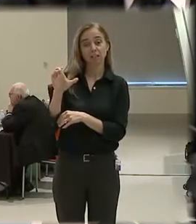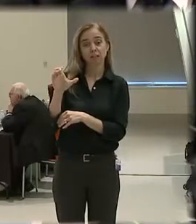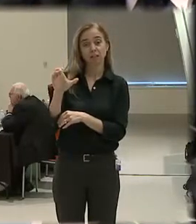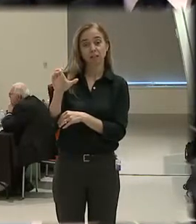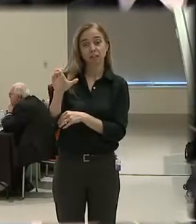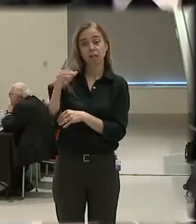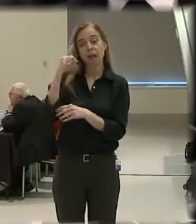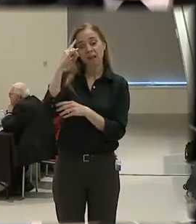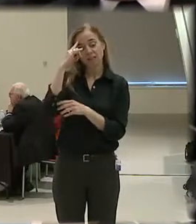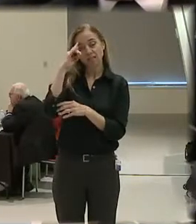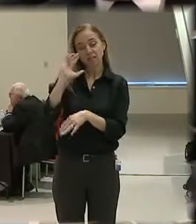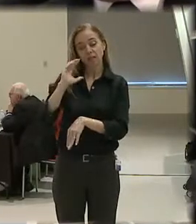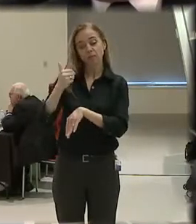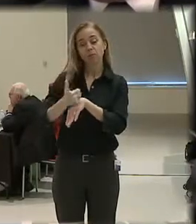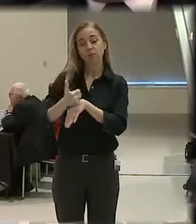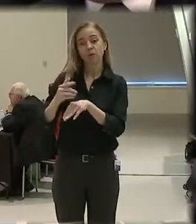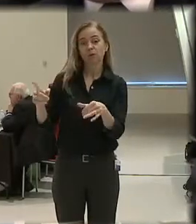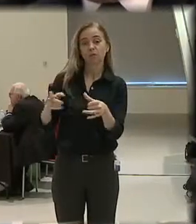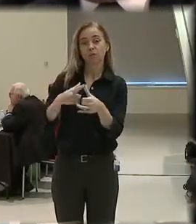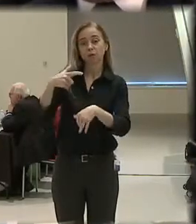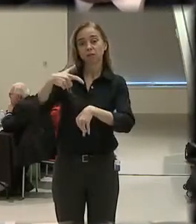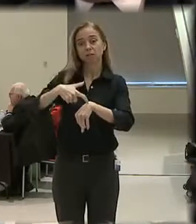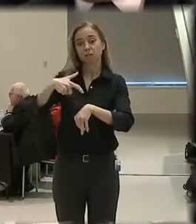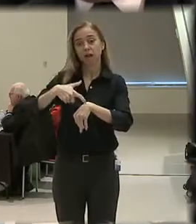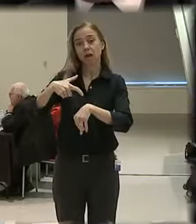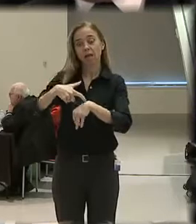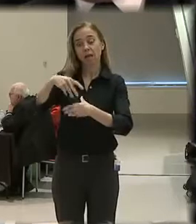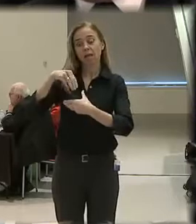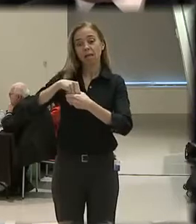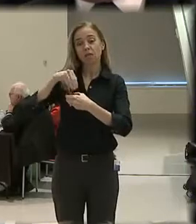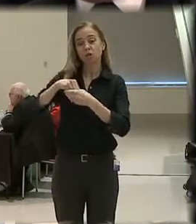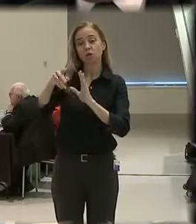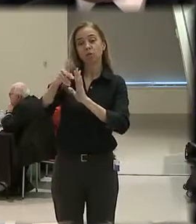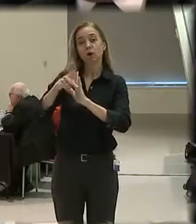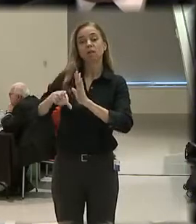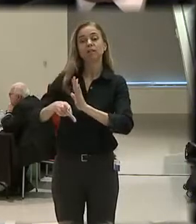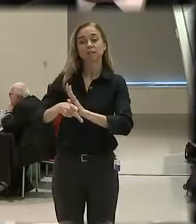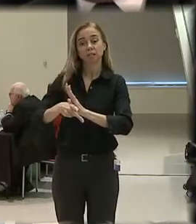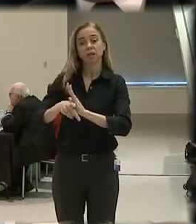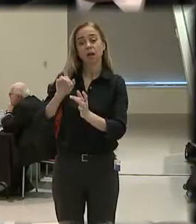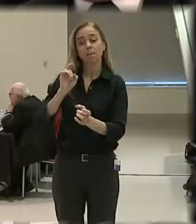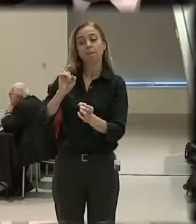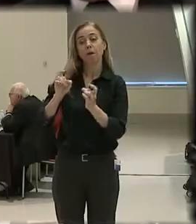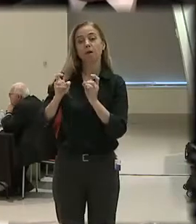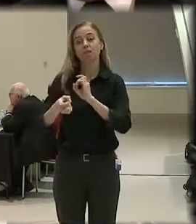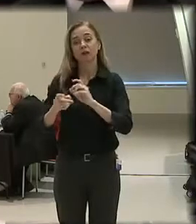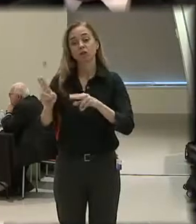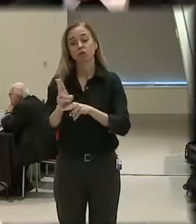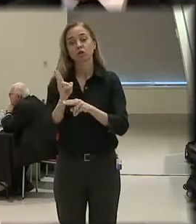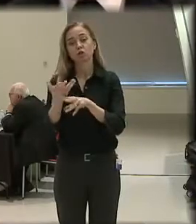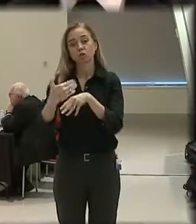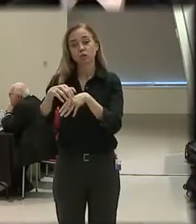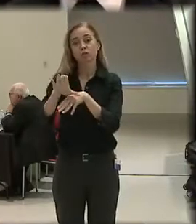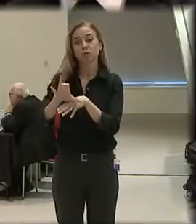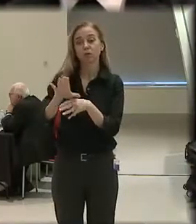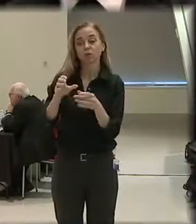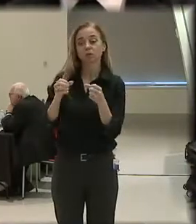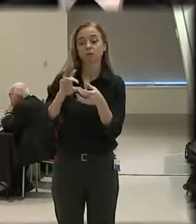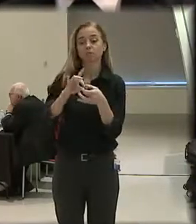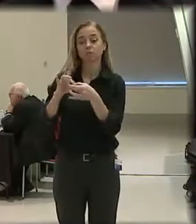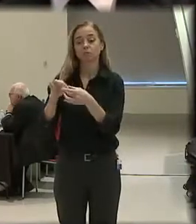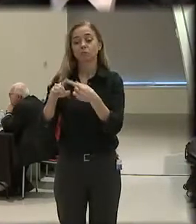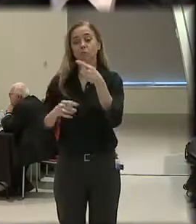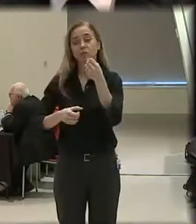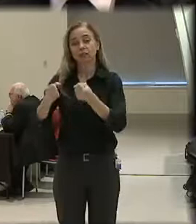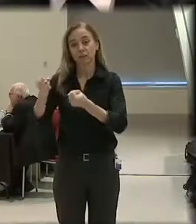who I think has implemented for the first time an internal policy modifying the use of force in vehicles. That